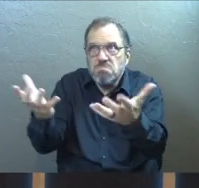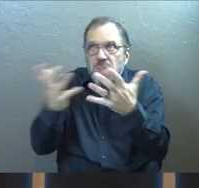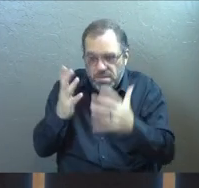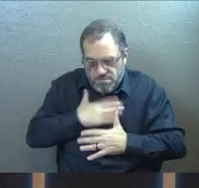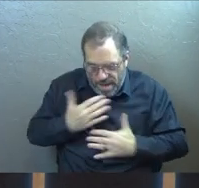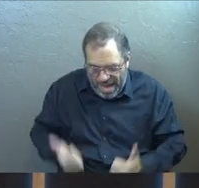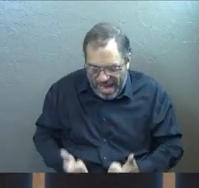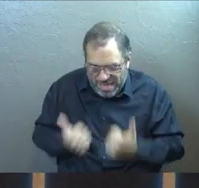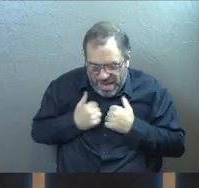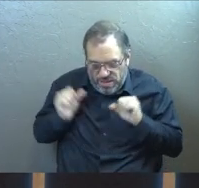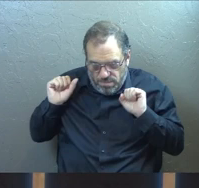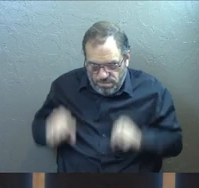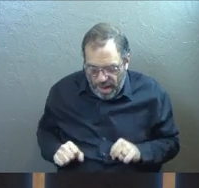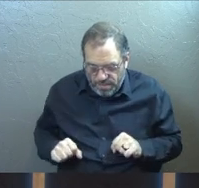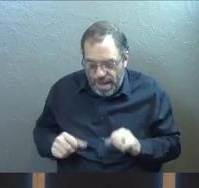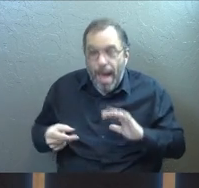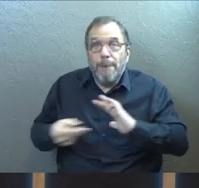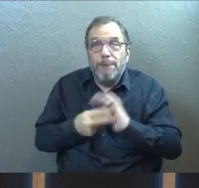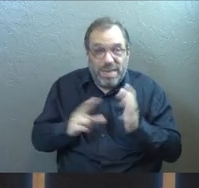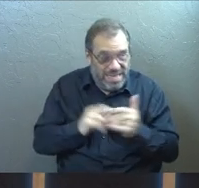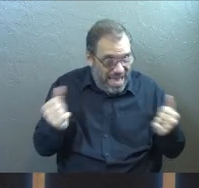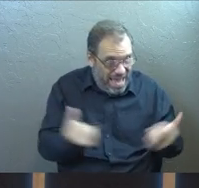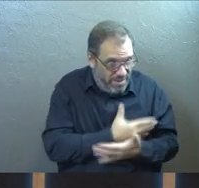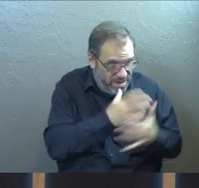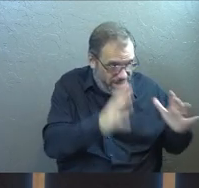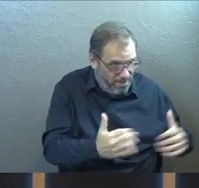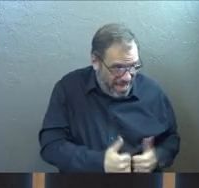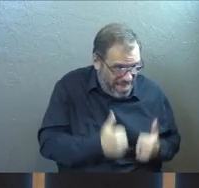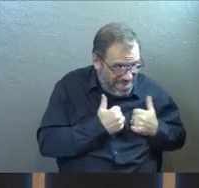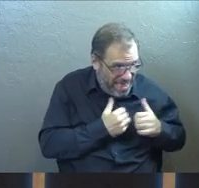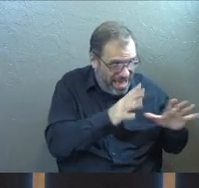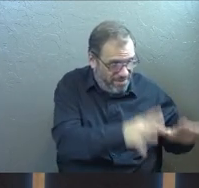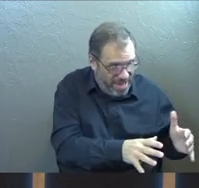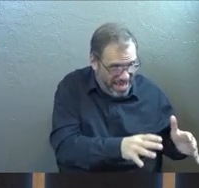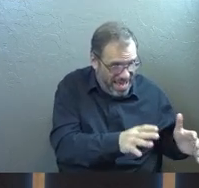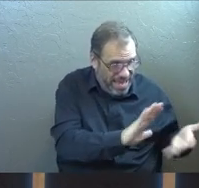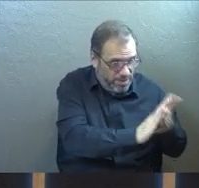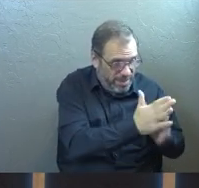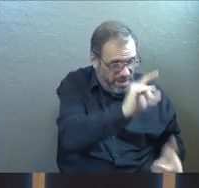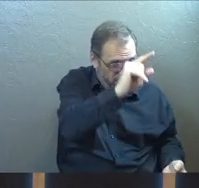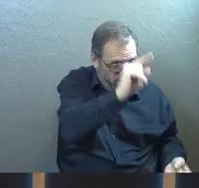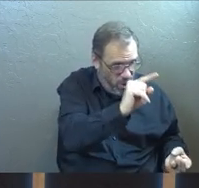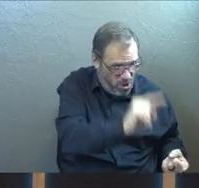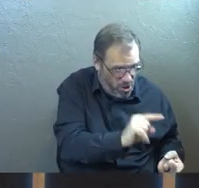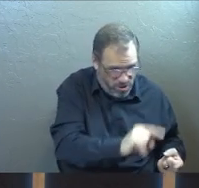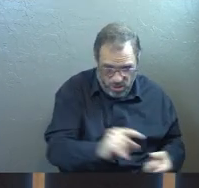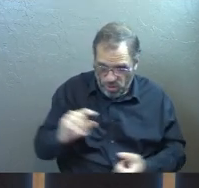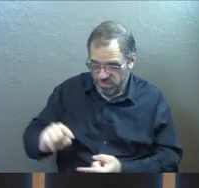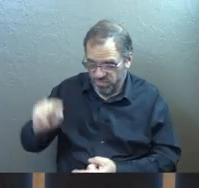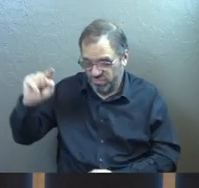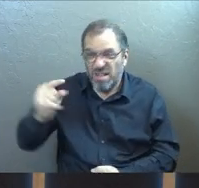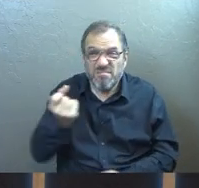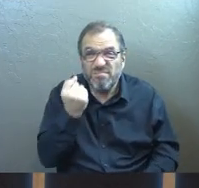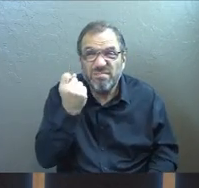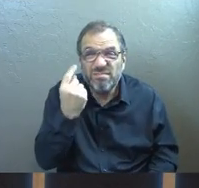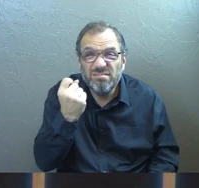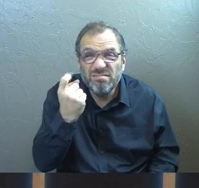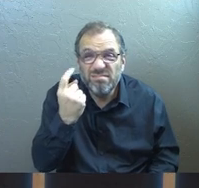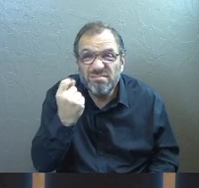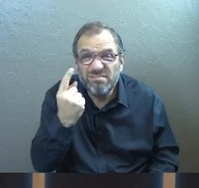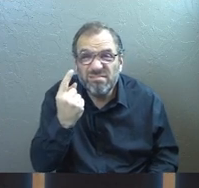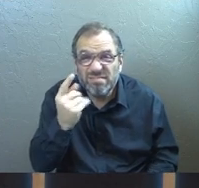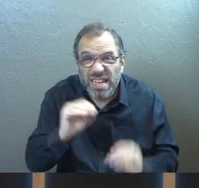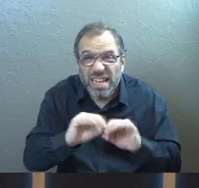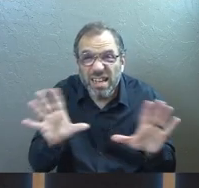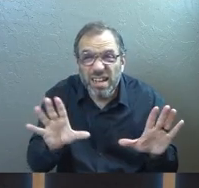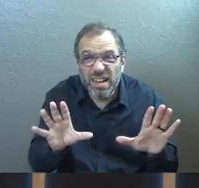in my life as possible, which meant everything else in my life had to get smaller. Does that make sense? Does, does God ever